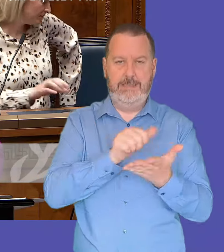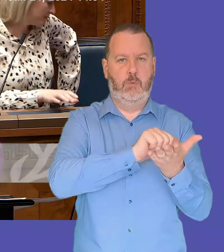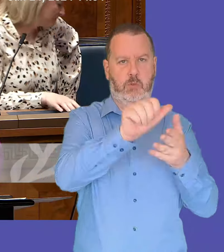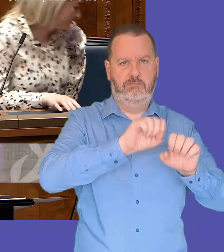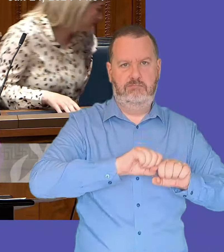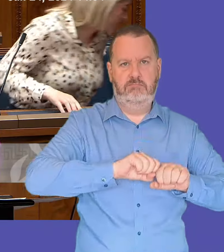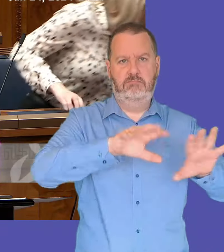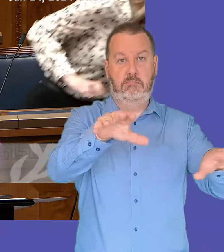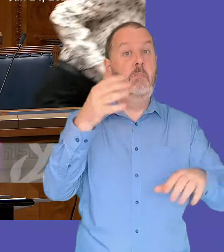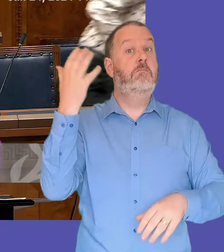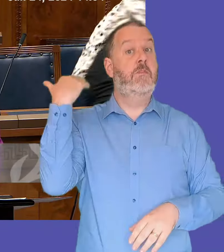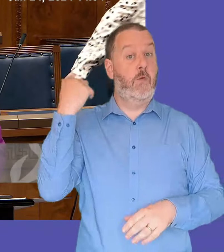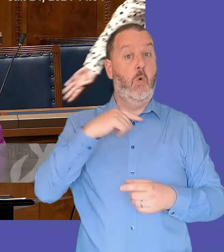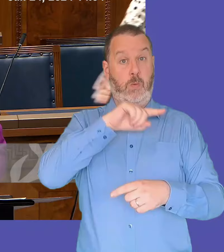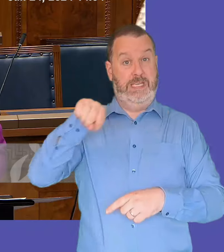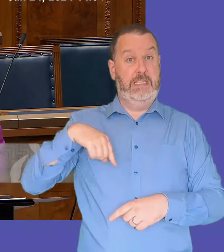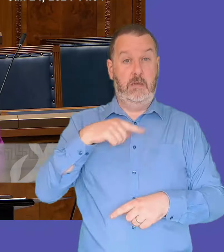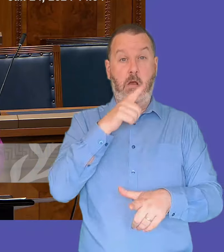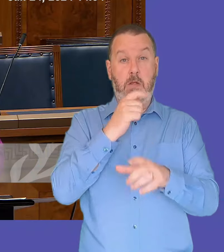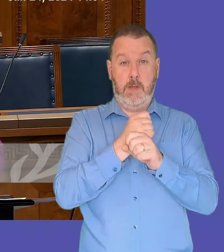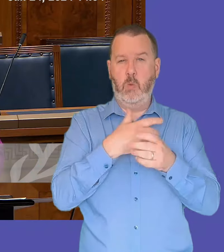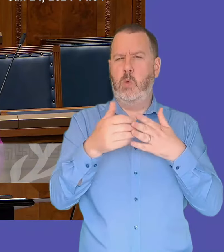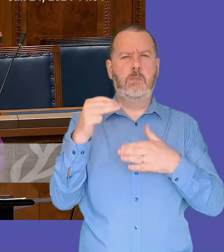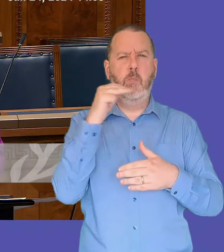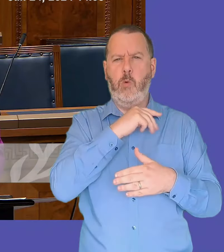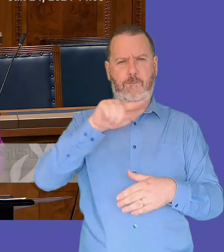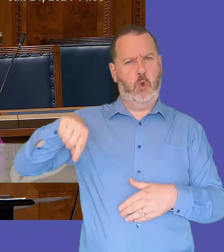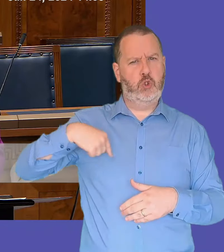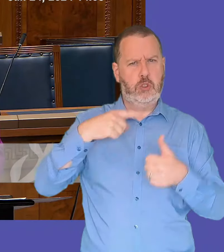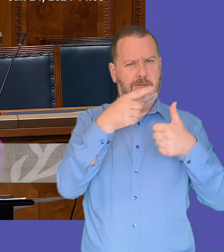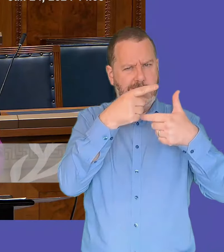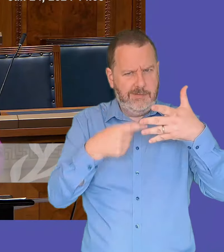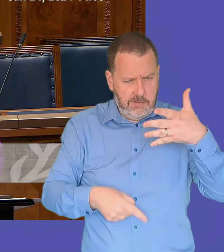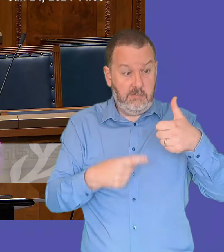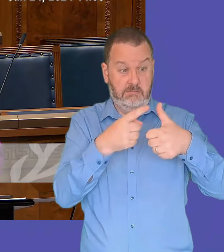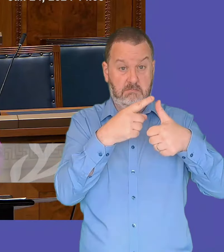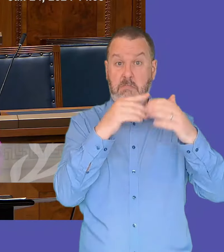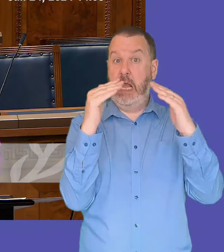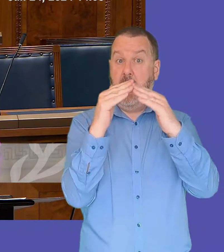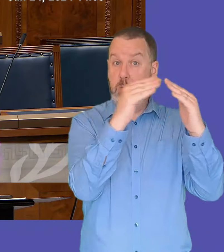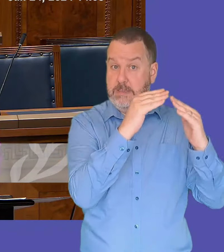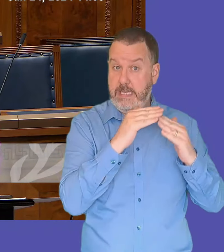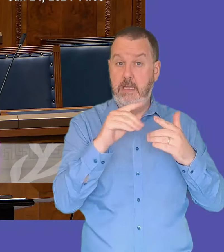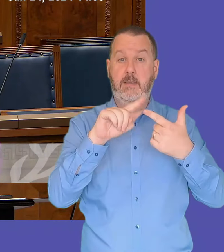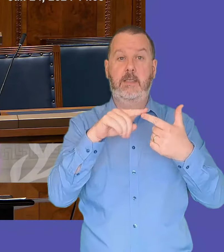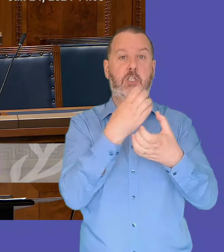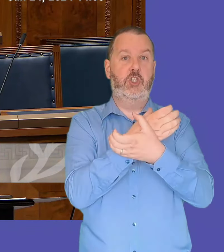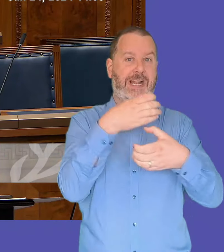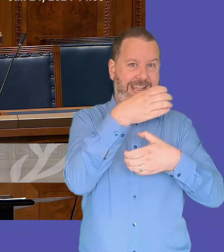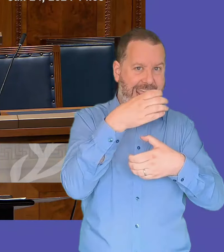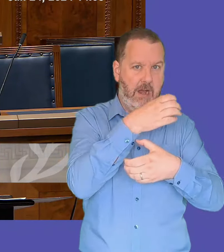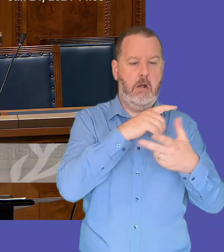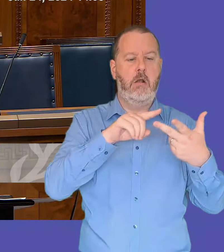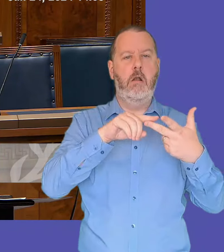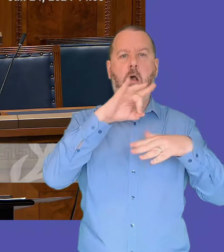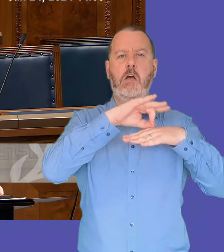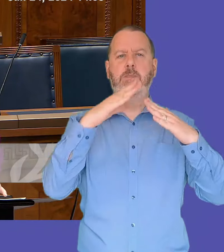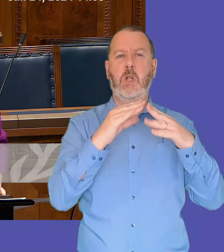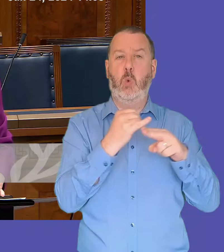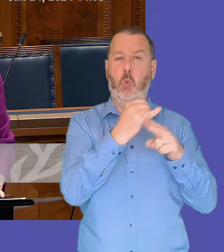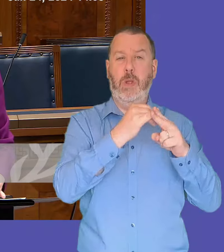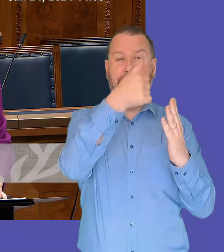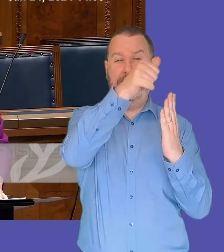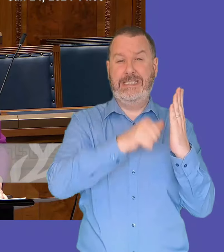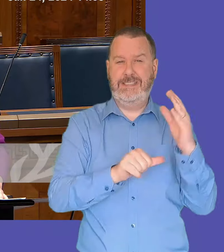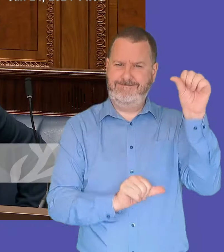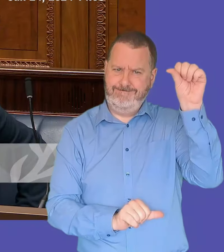for this mandate and this includes um housing we've also highlighted the importance of child care reducing hospital waiting lists ending